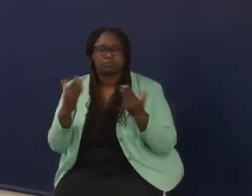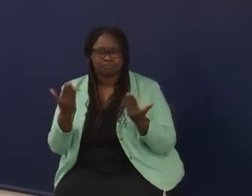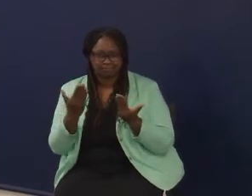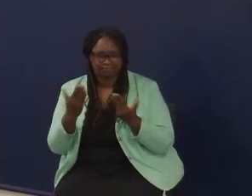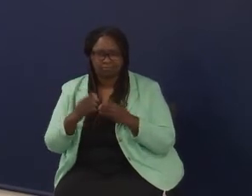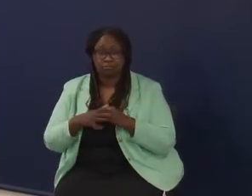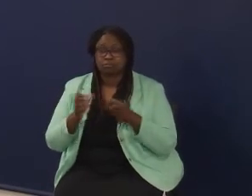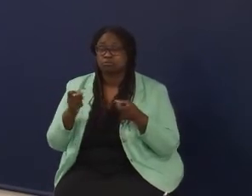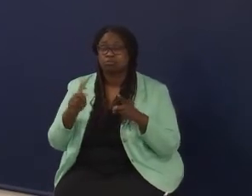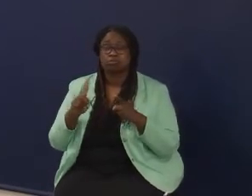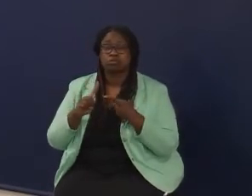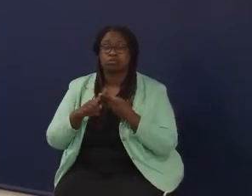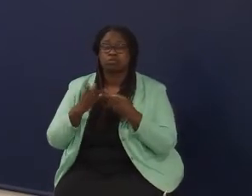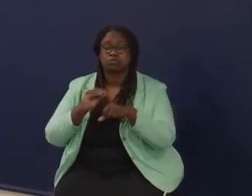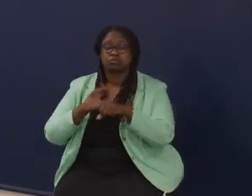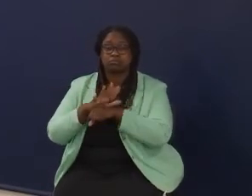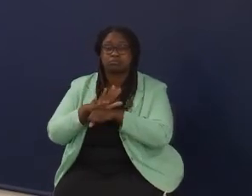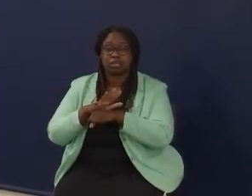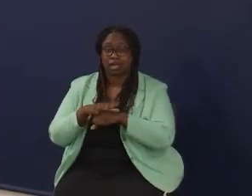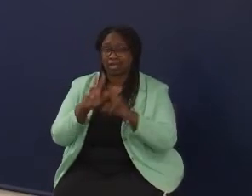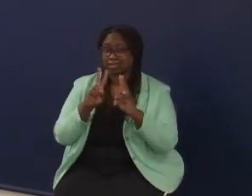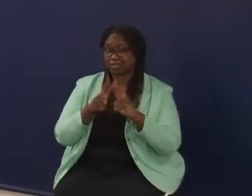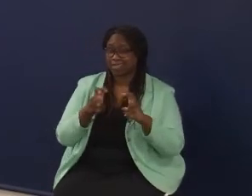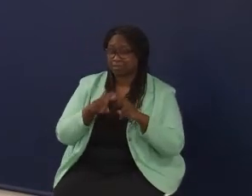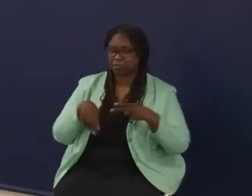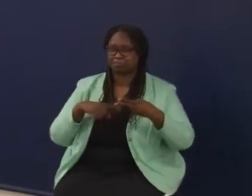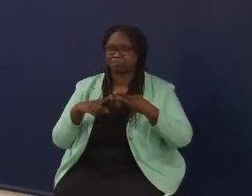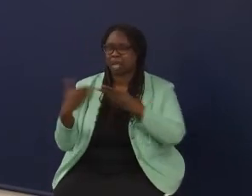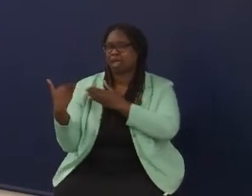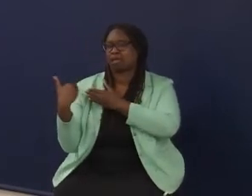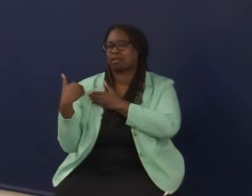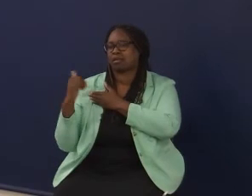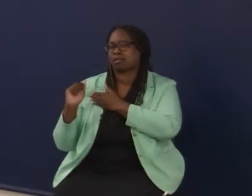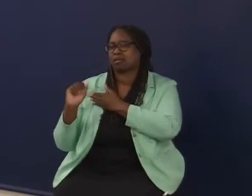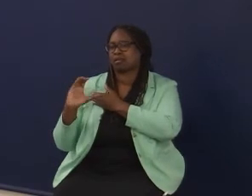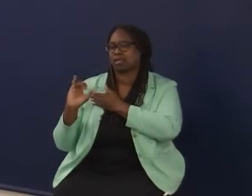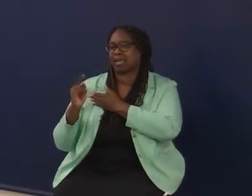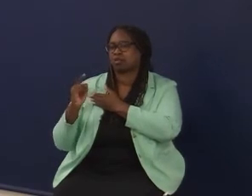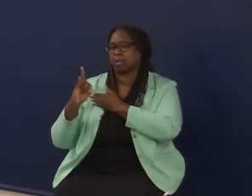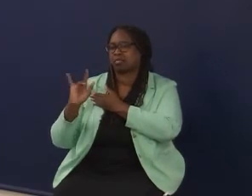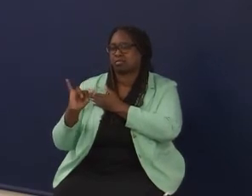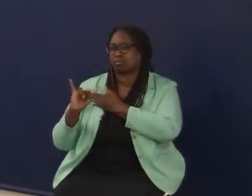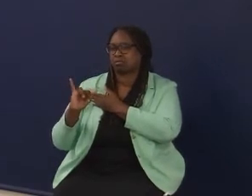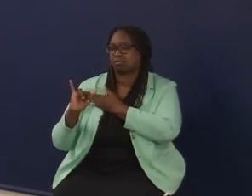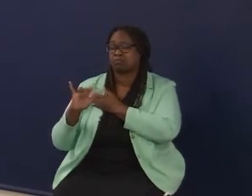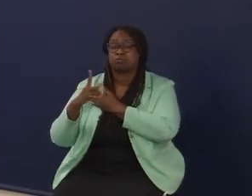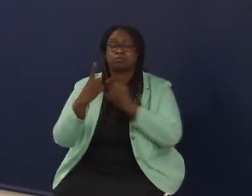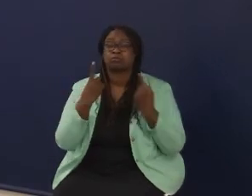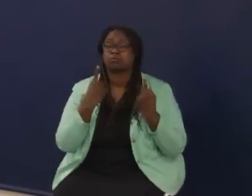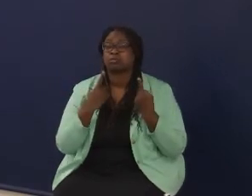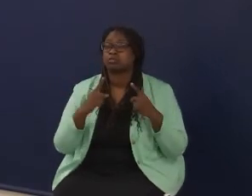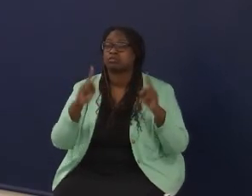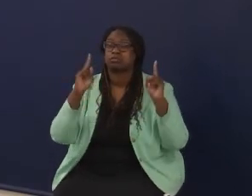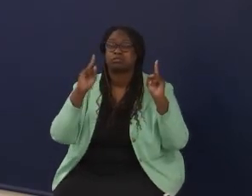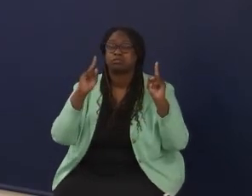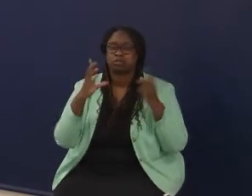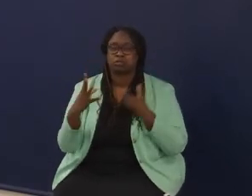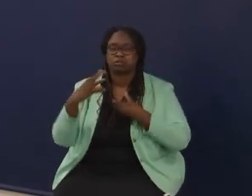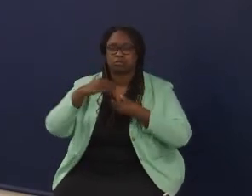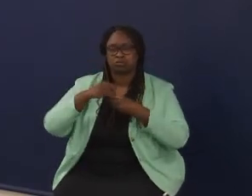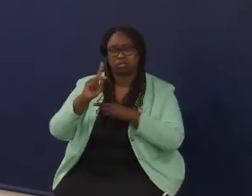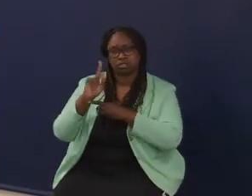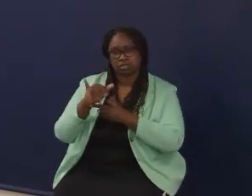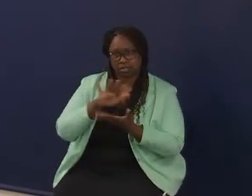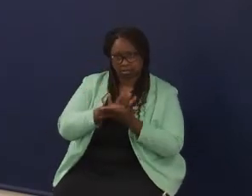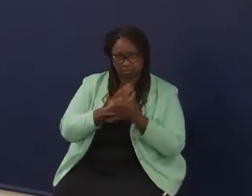is the opportunity to impact assessment and accountability, right? There's a broader net, a broader definition of success that includes Kentucky academic